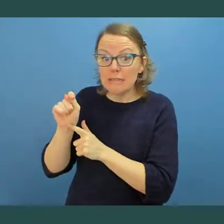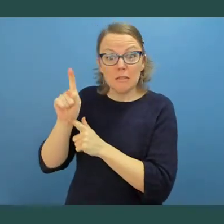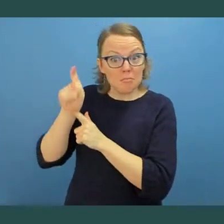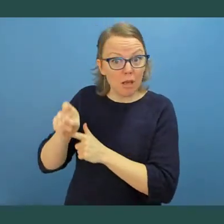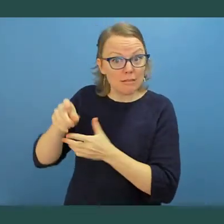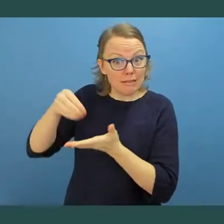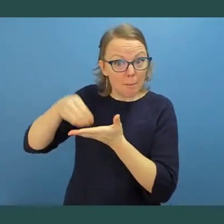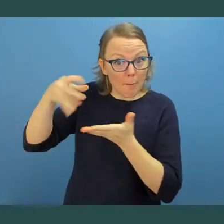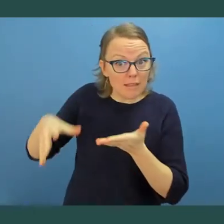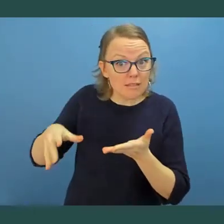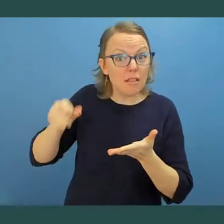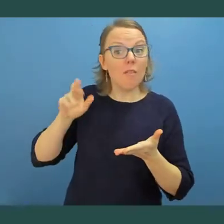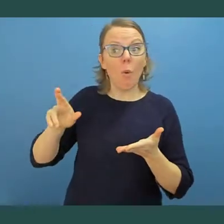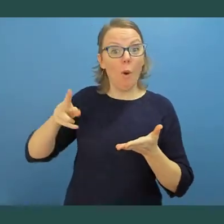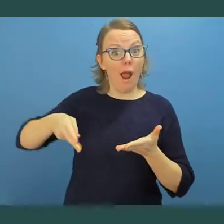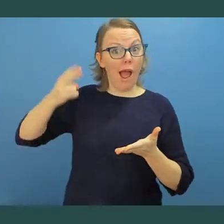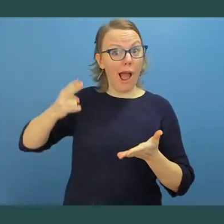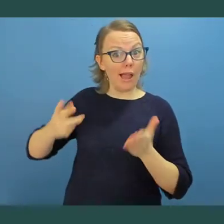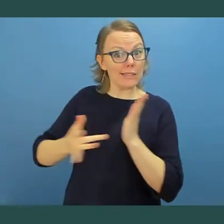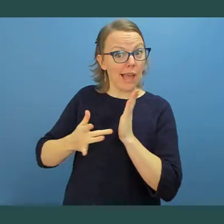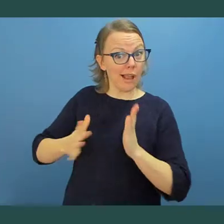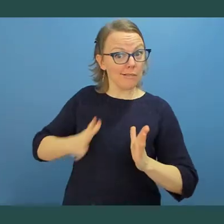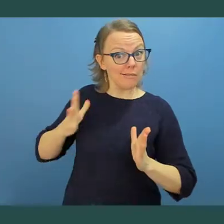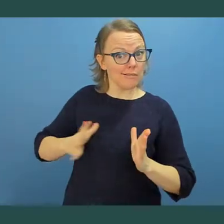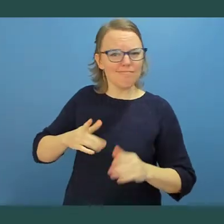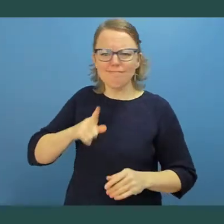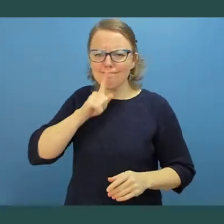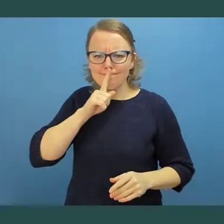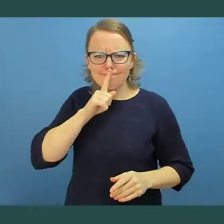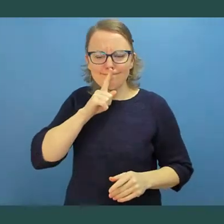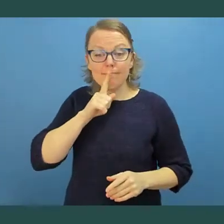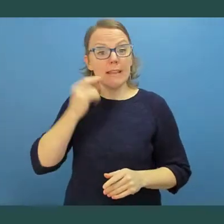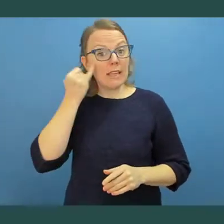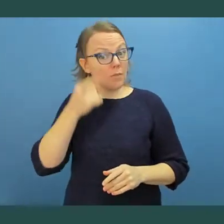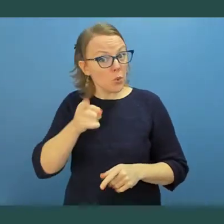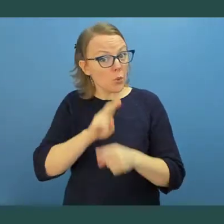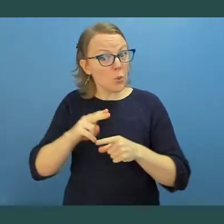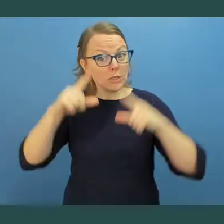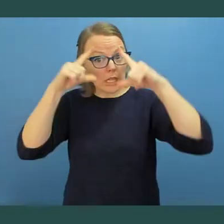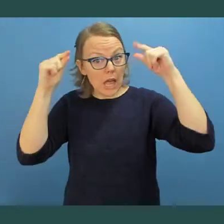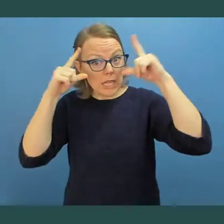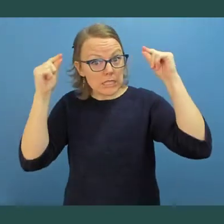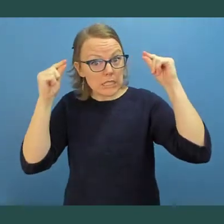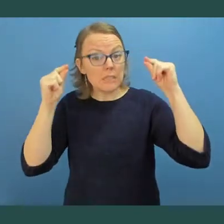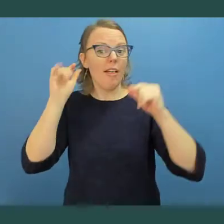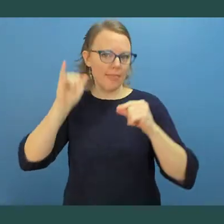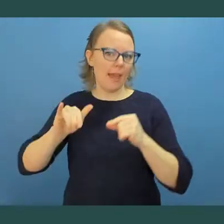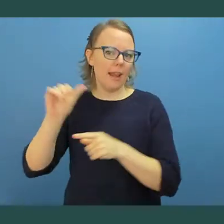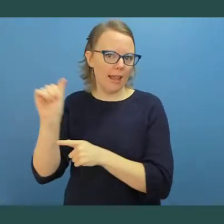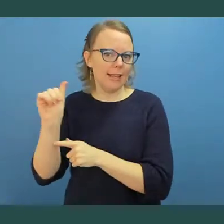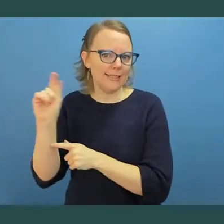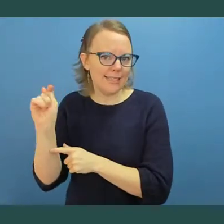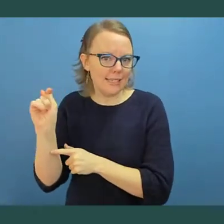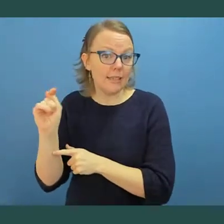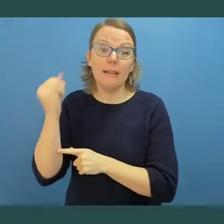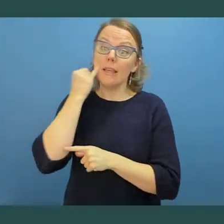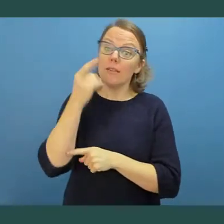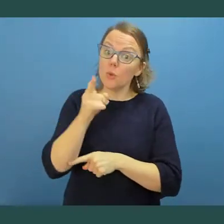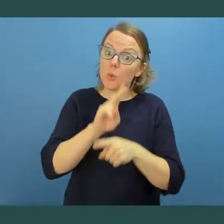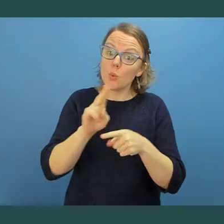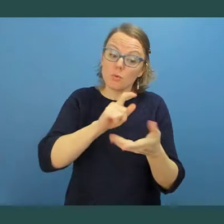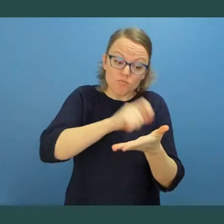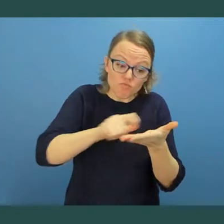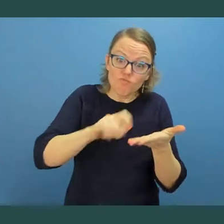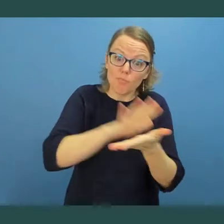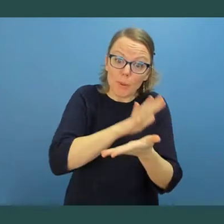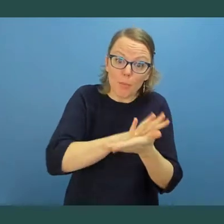expensive. Did you know that if you are wearing glasses, you are using AT? Do you use post-it notes to help with reminders? These are both inexpensive